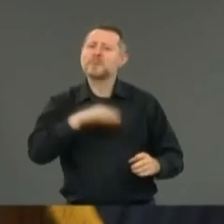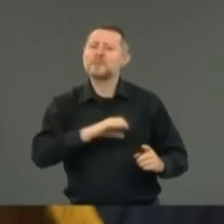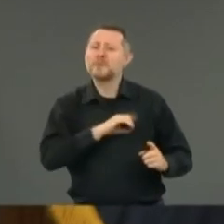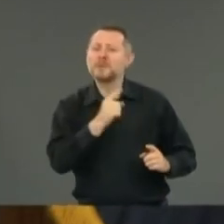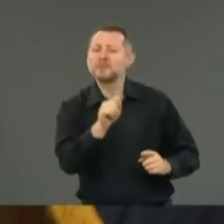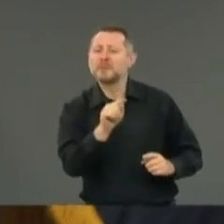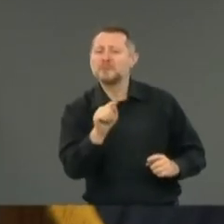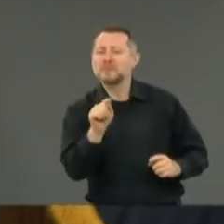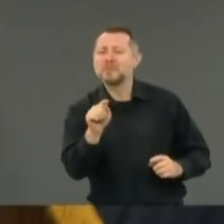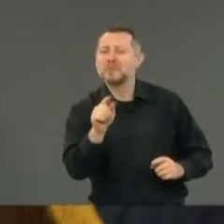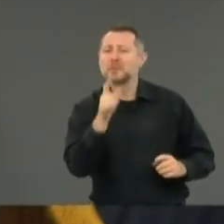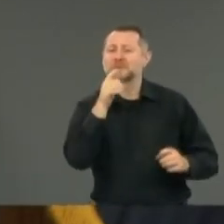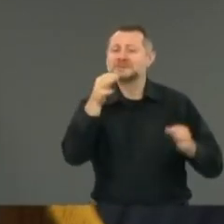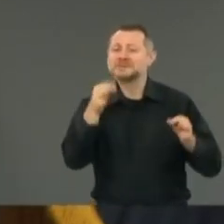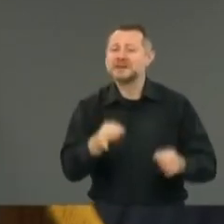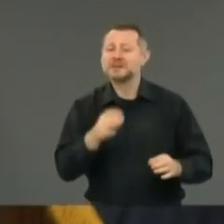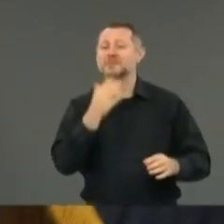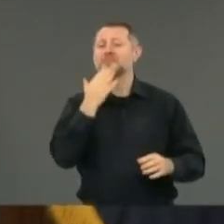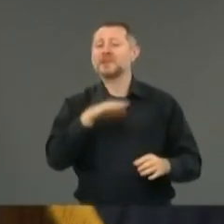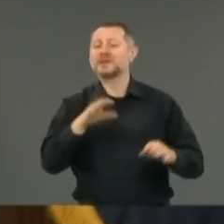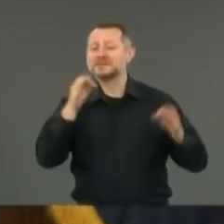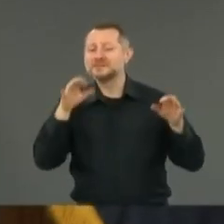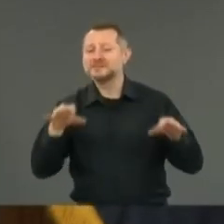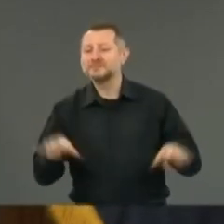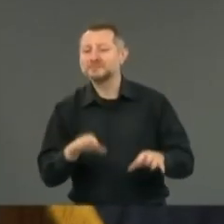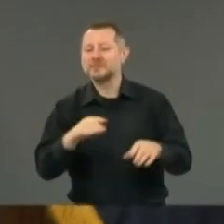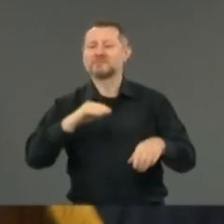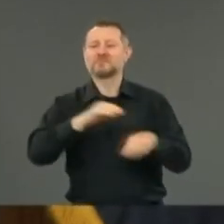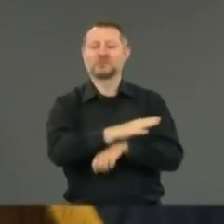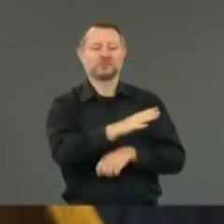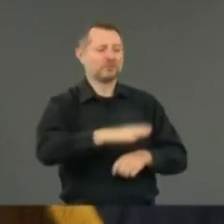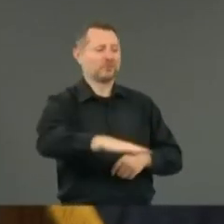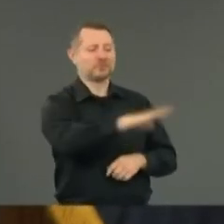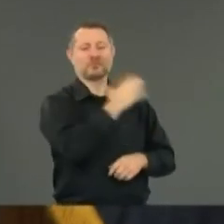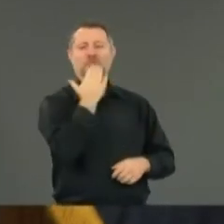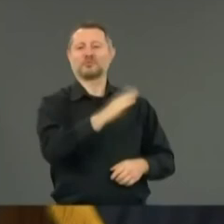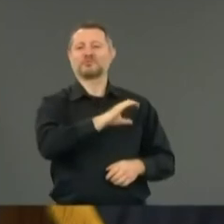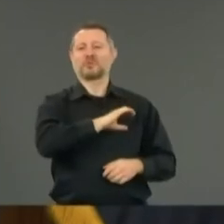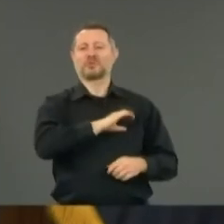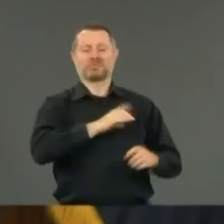hurt the good policeman as much as they hurt anyone.